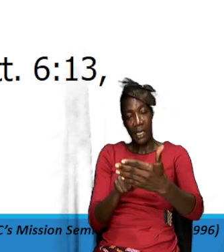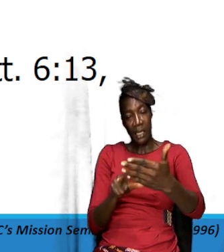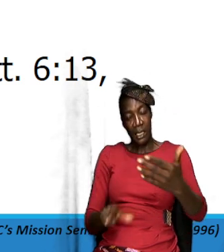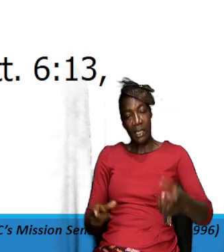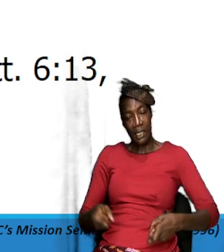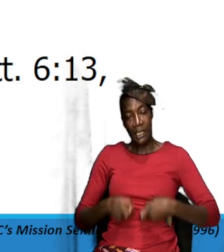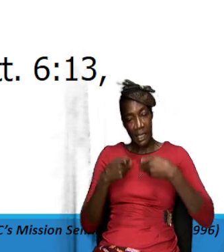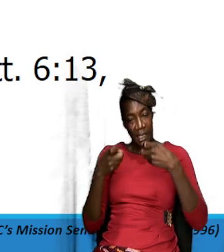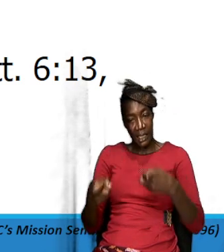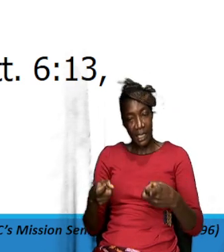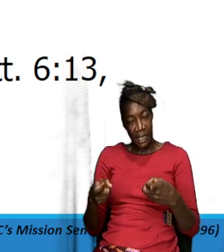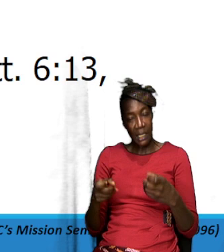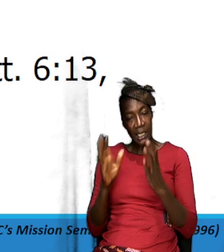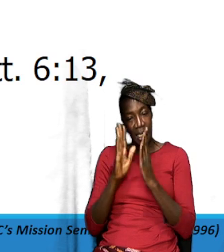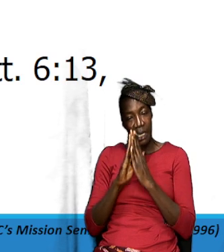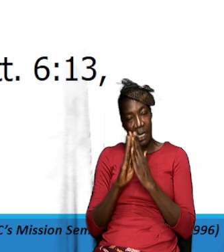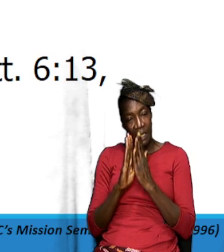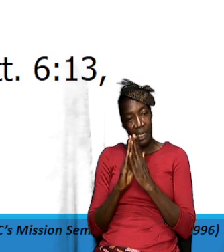and asking